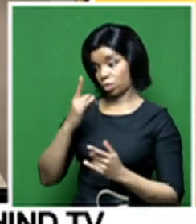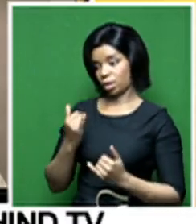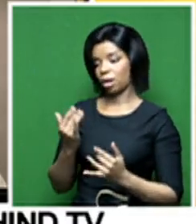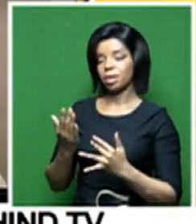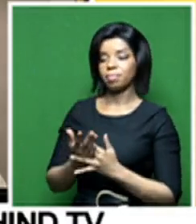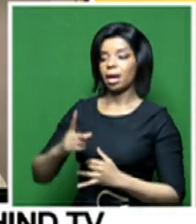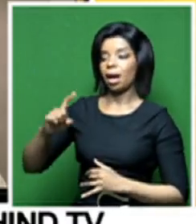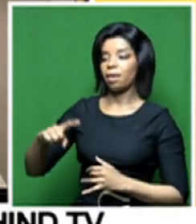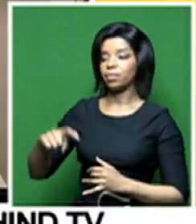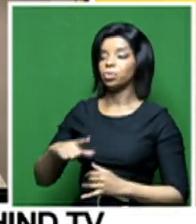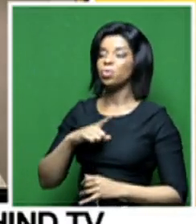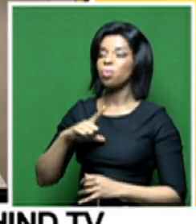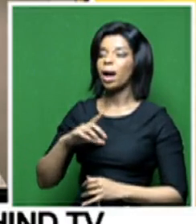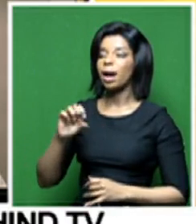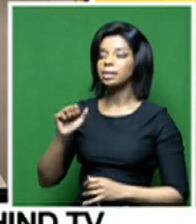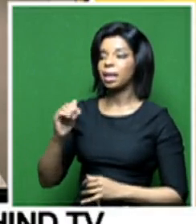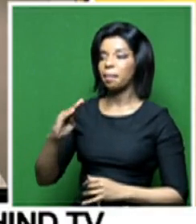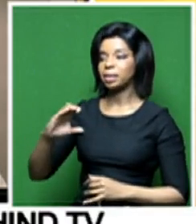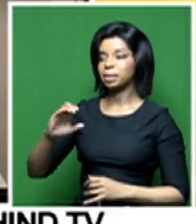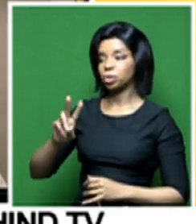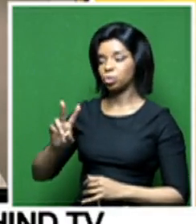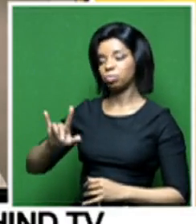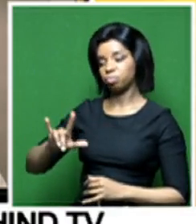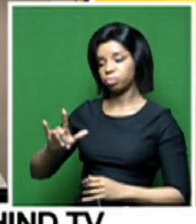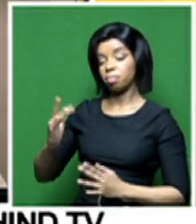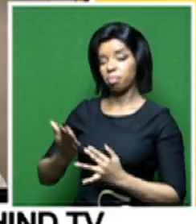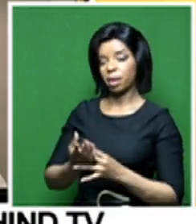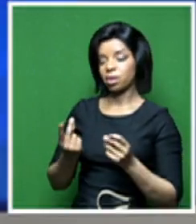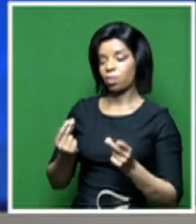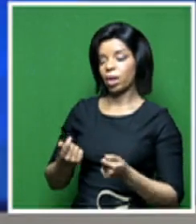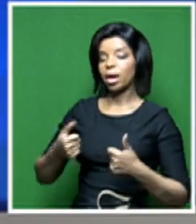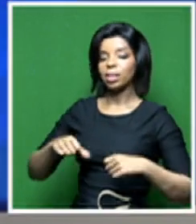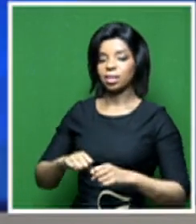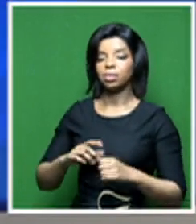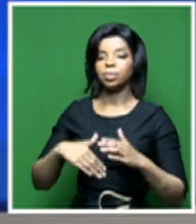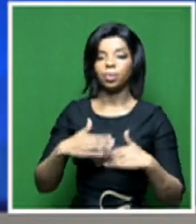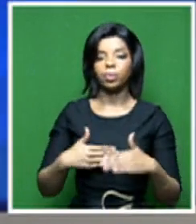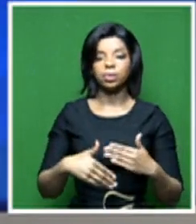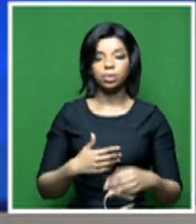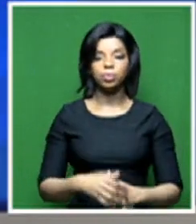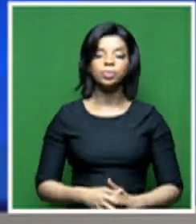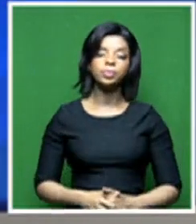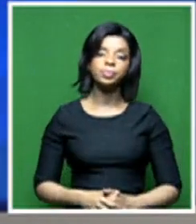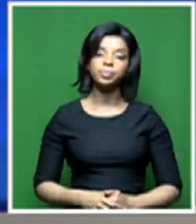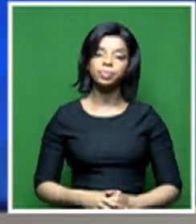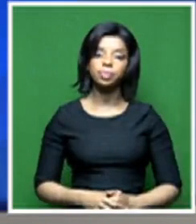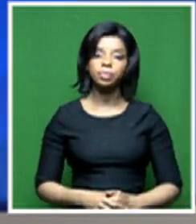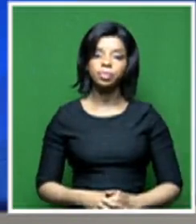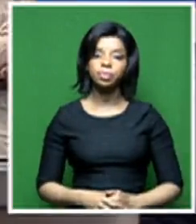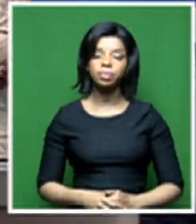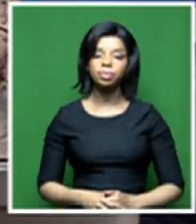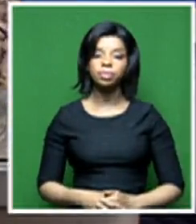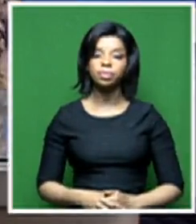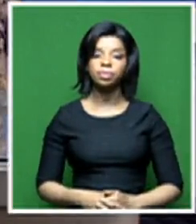say goodbye to our SABC 2 viewers. So a quick break and then we'll have to say goodbye. We'll wrap this up on SABC News. you.